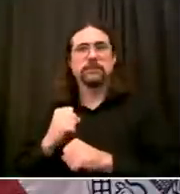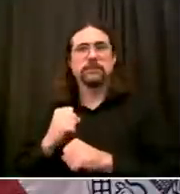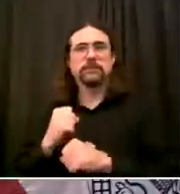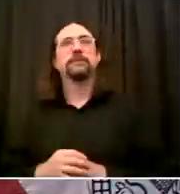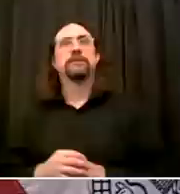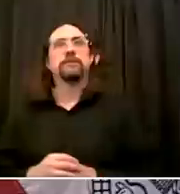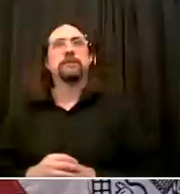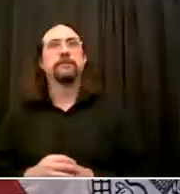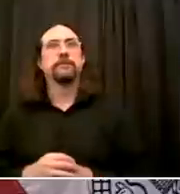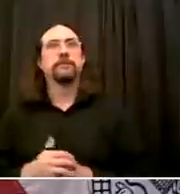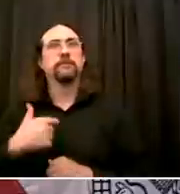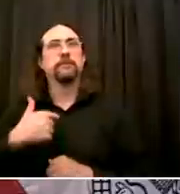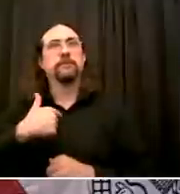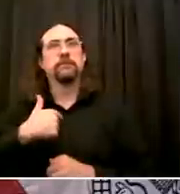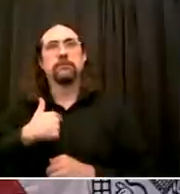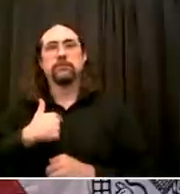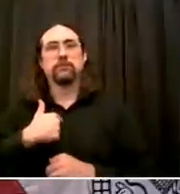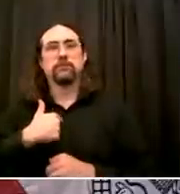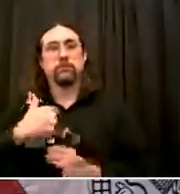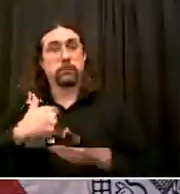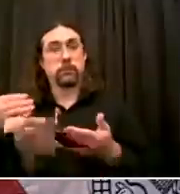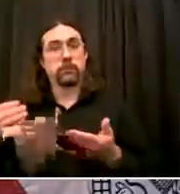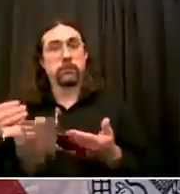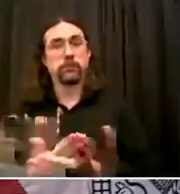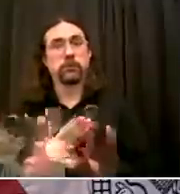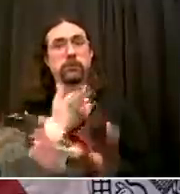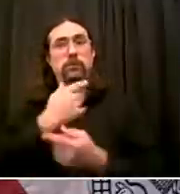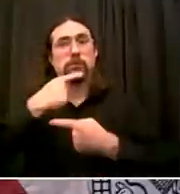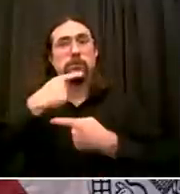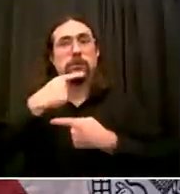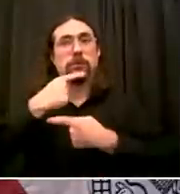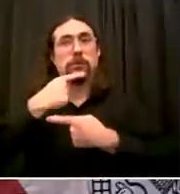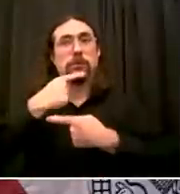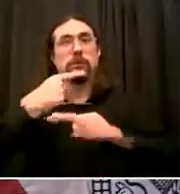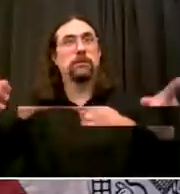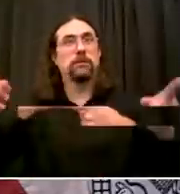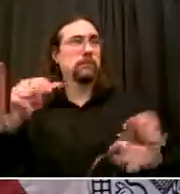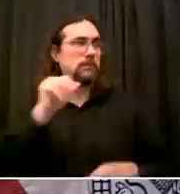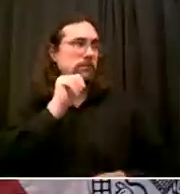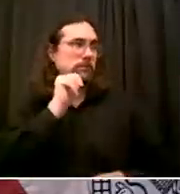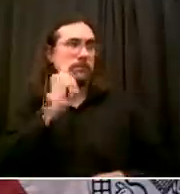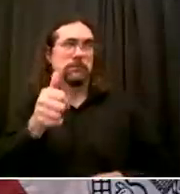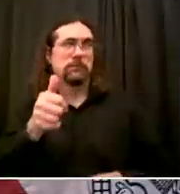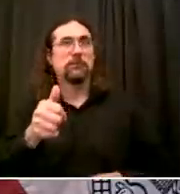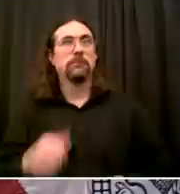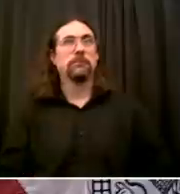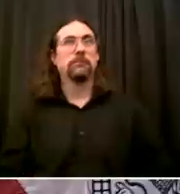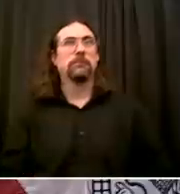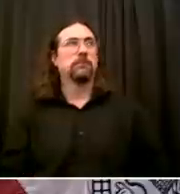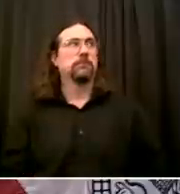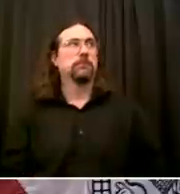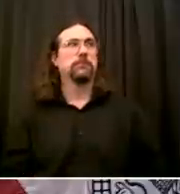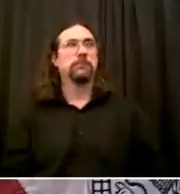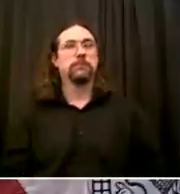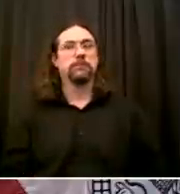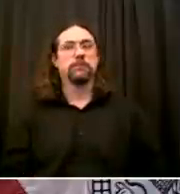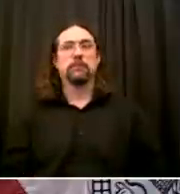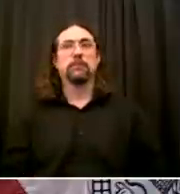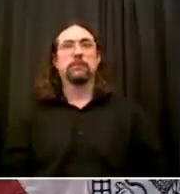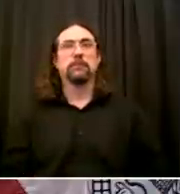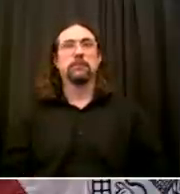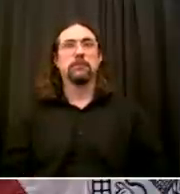quickly with an answer If there are additional things we can do to help special ed parents I'd like us to decide that quickly and get to work on it quickly